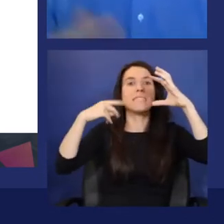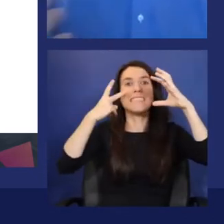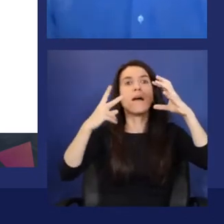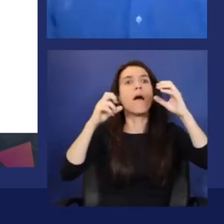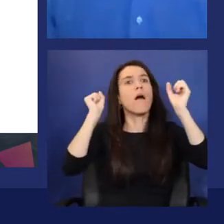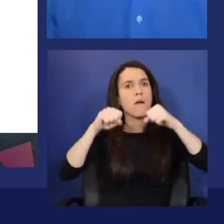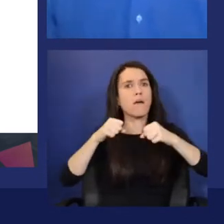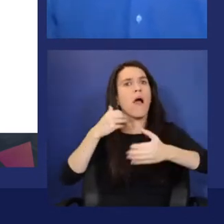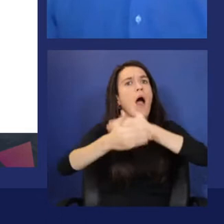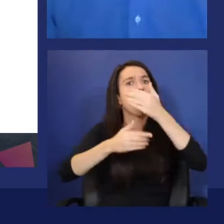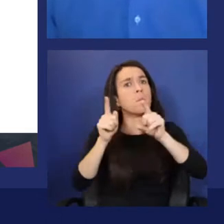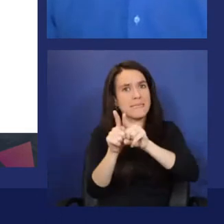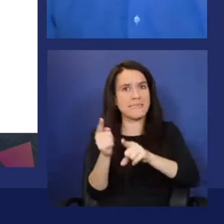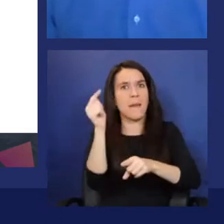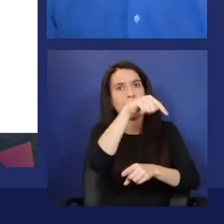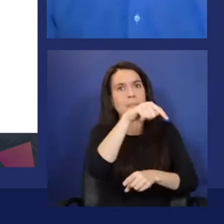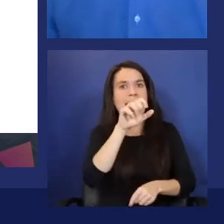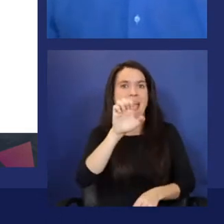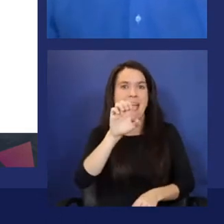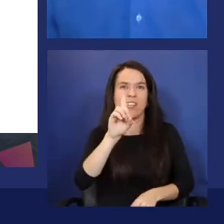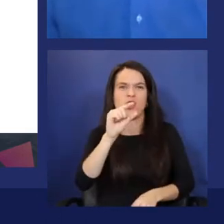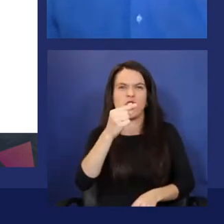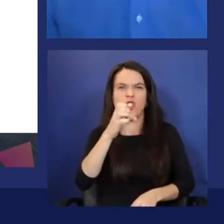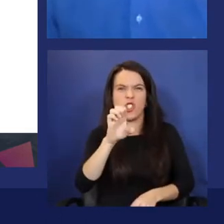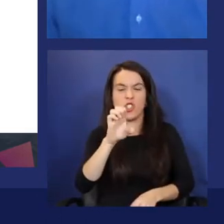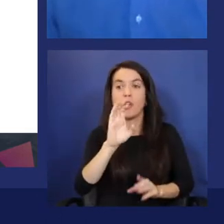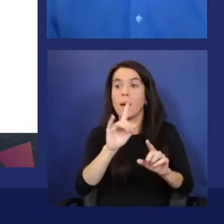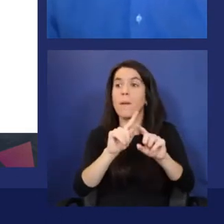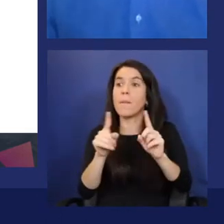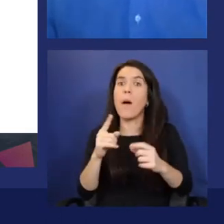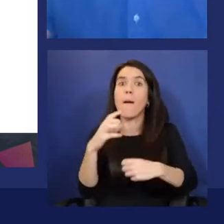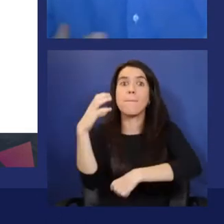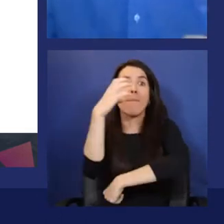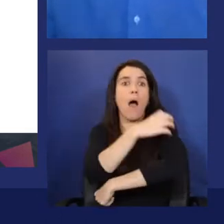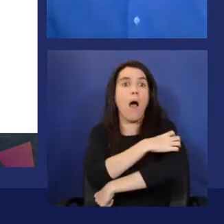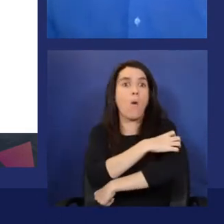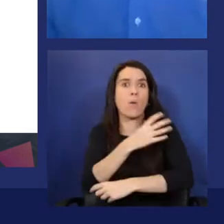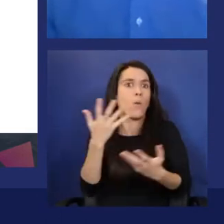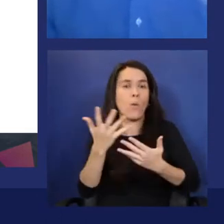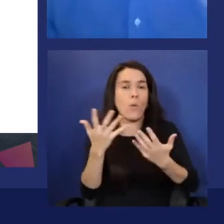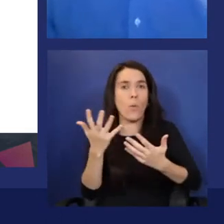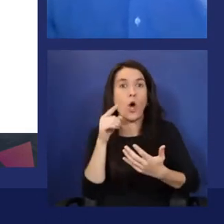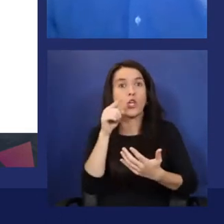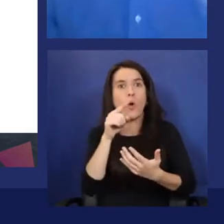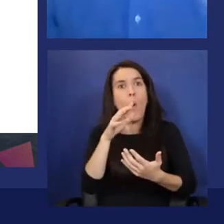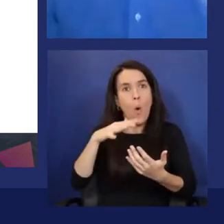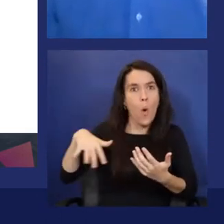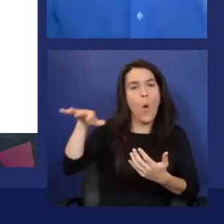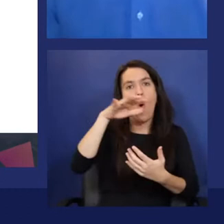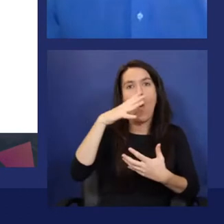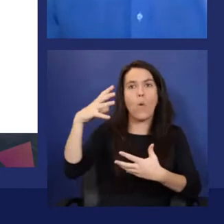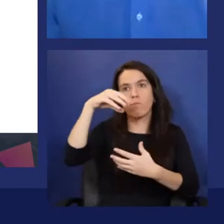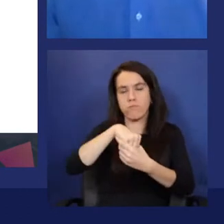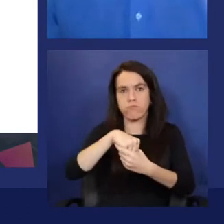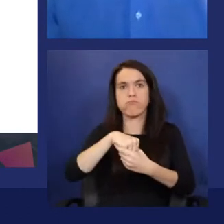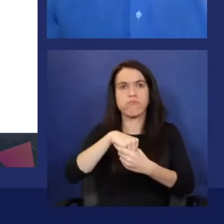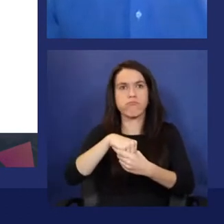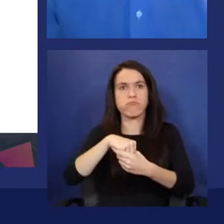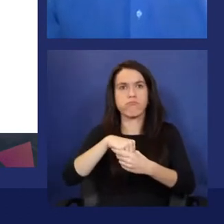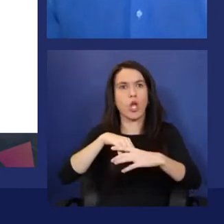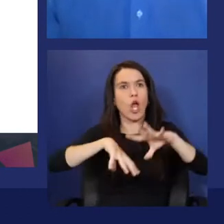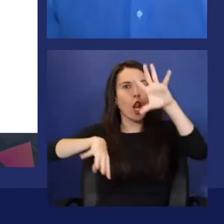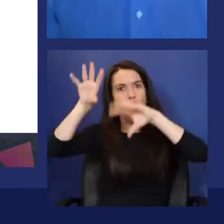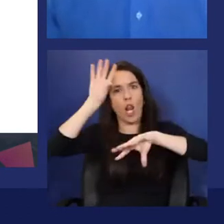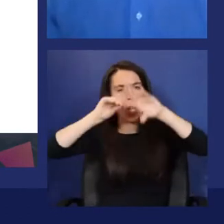But the power of it is that all these services are all machine learning power. They are